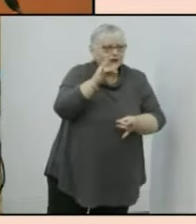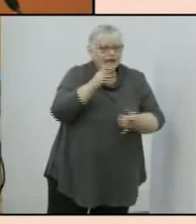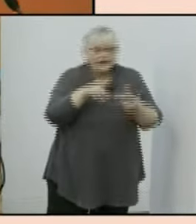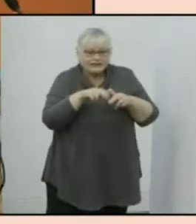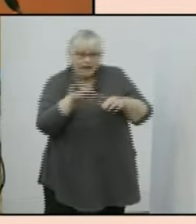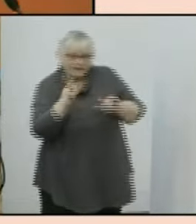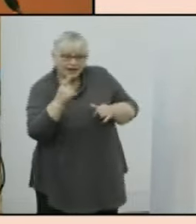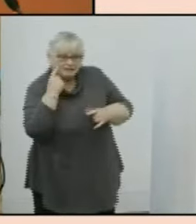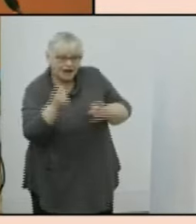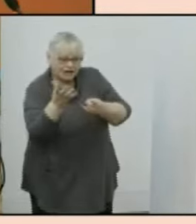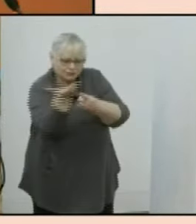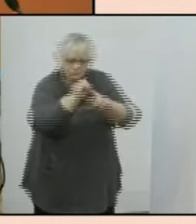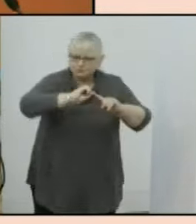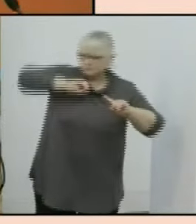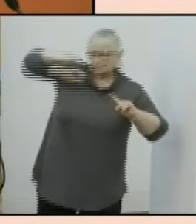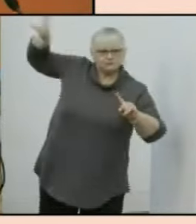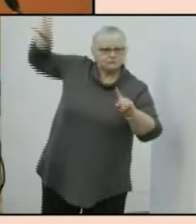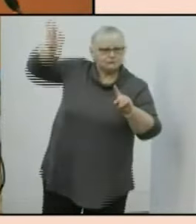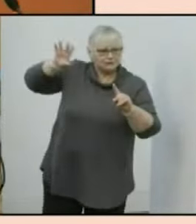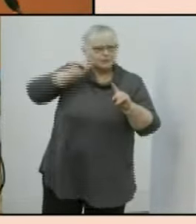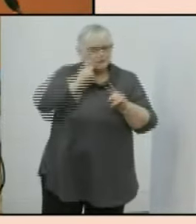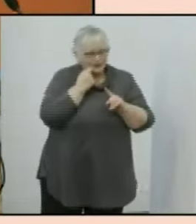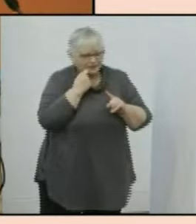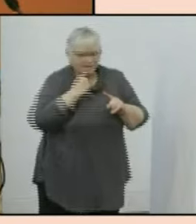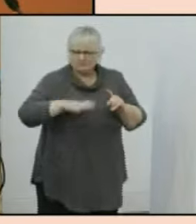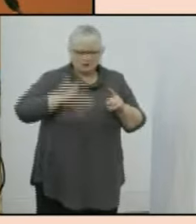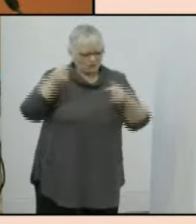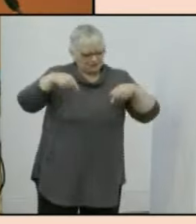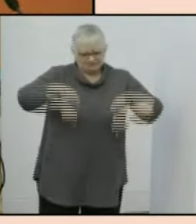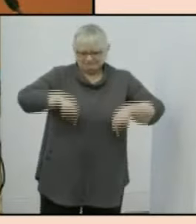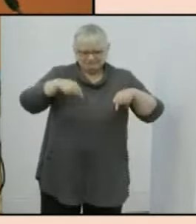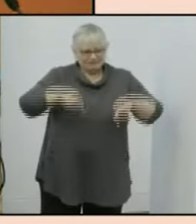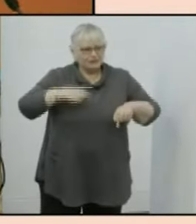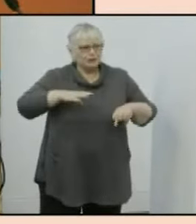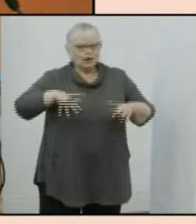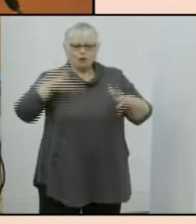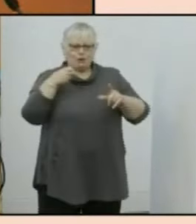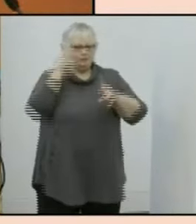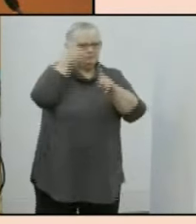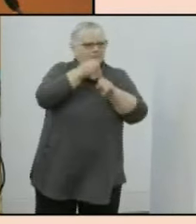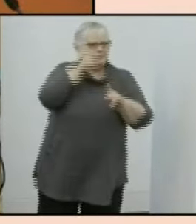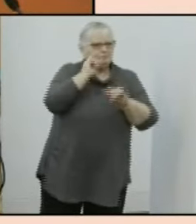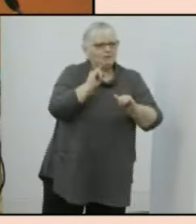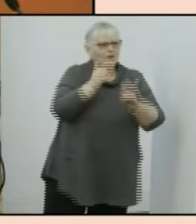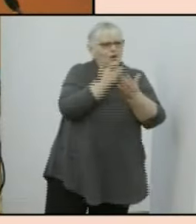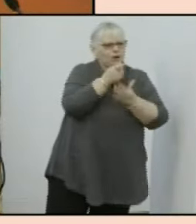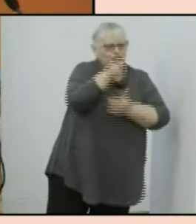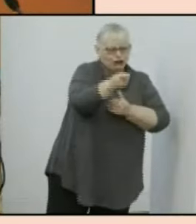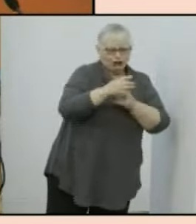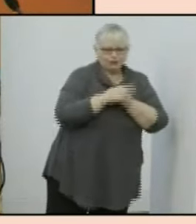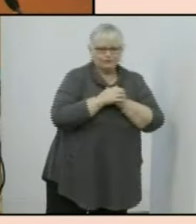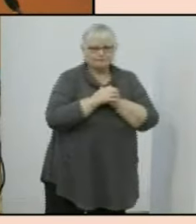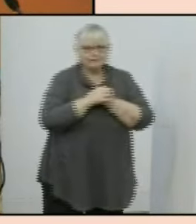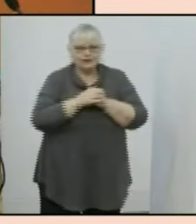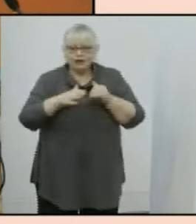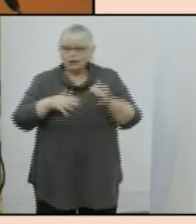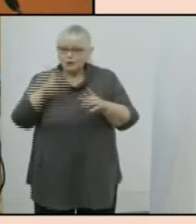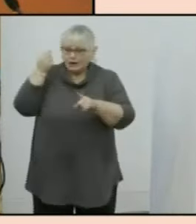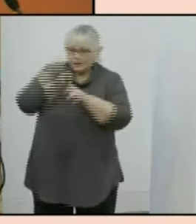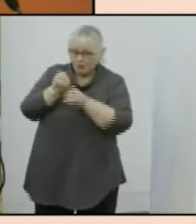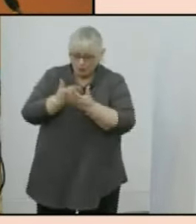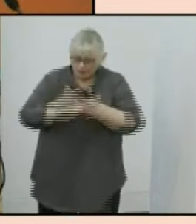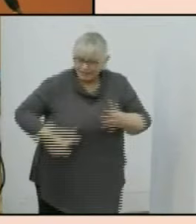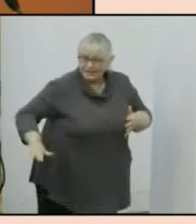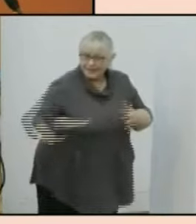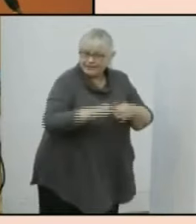hold it toss it off country get rid of it we don't want it here because we don't want it to affect you as a person we certainly don't want it to affect the land